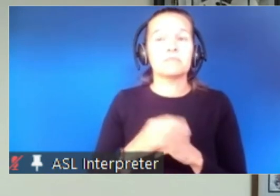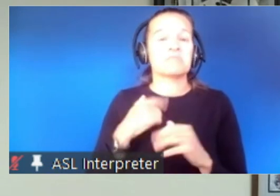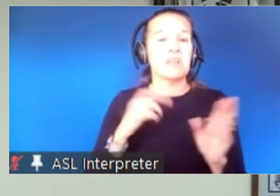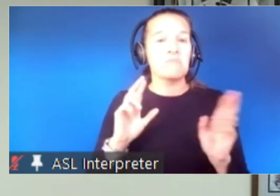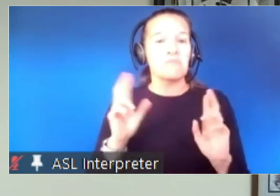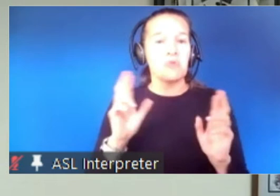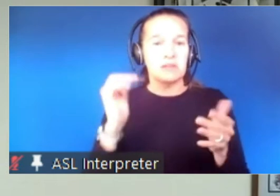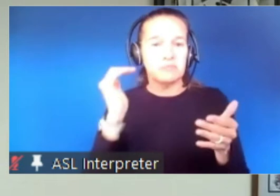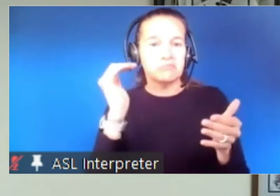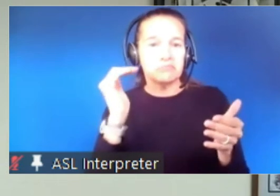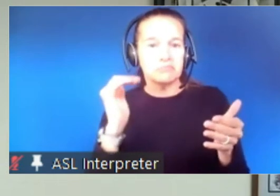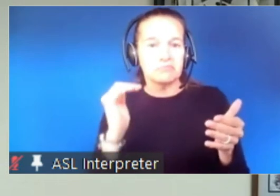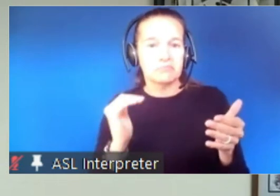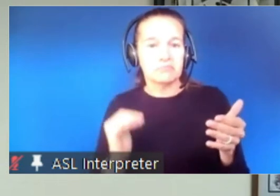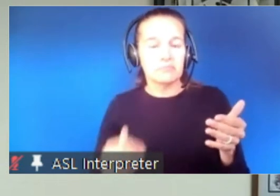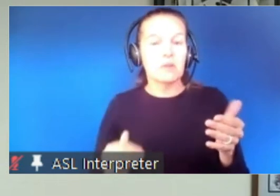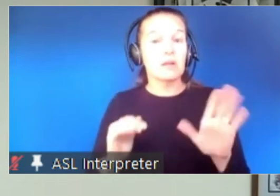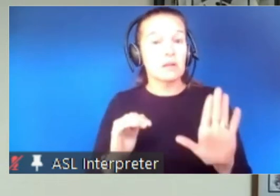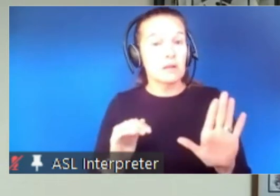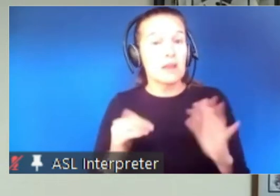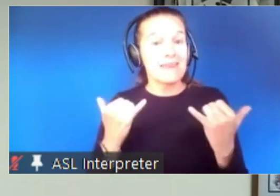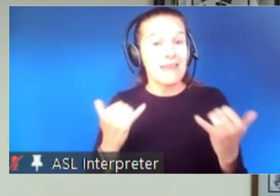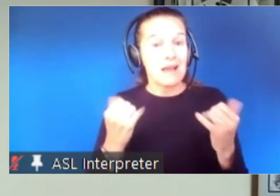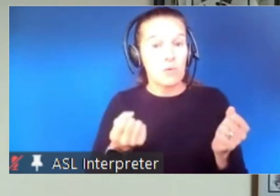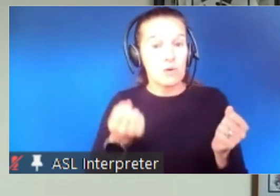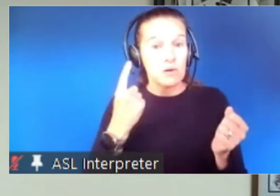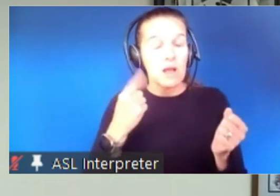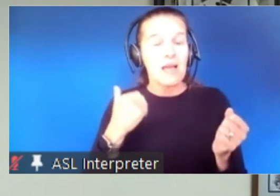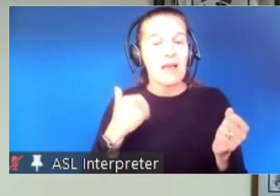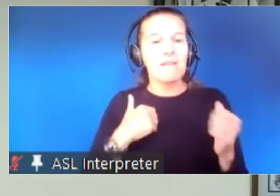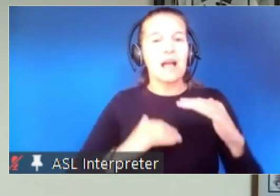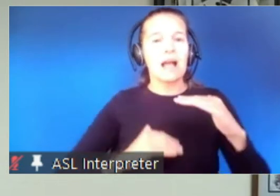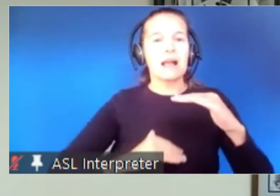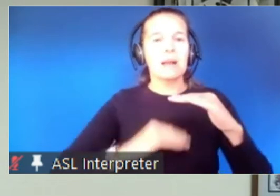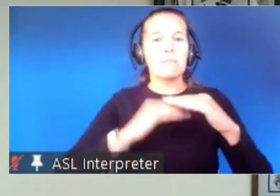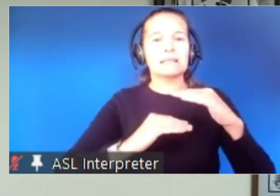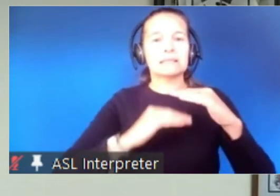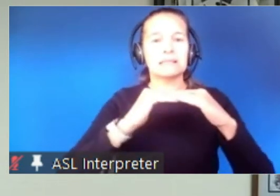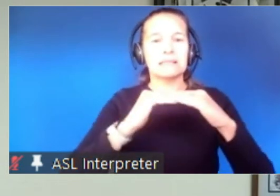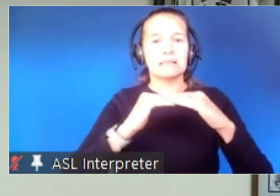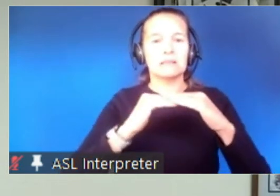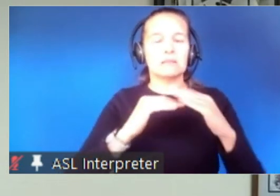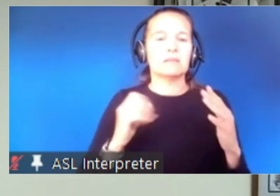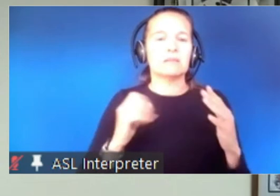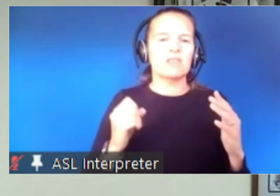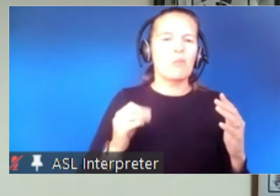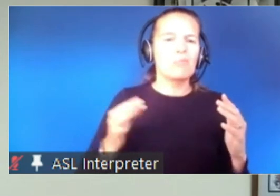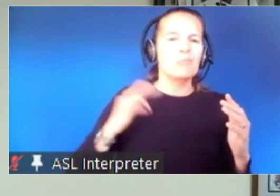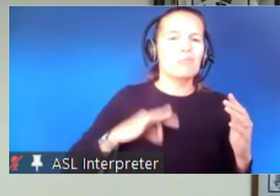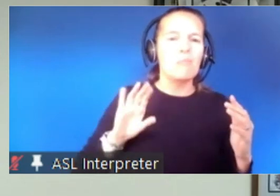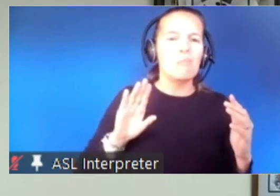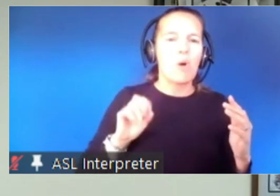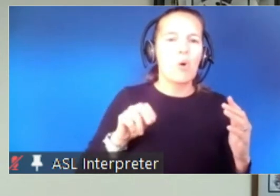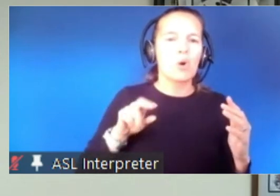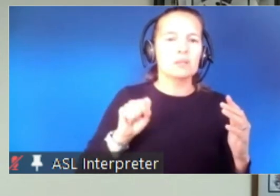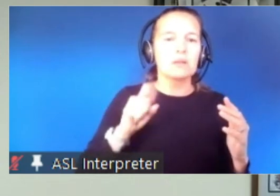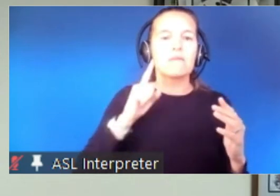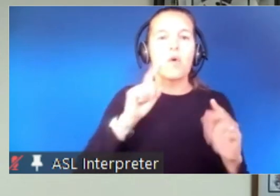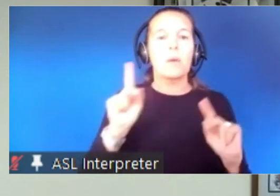guidances is that there is now a capacity bonus to incentivize people getting vaccines and testing